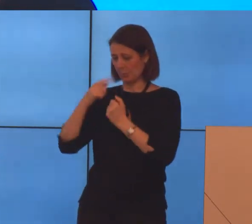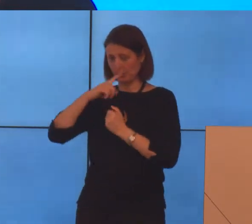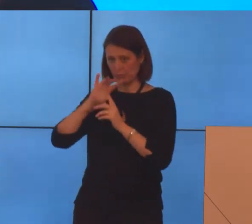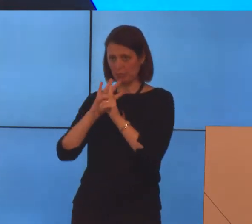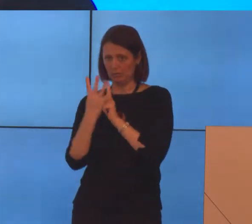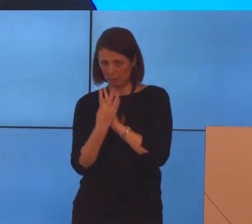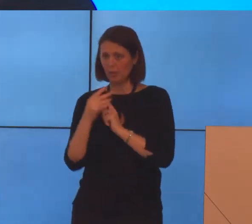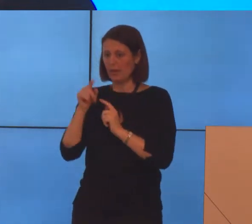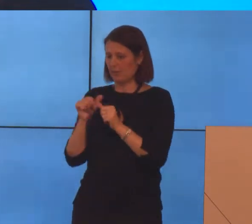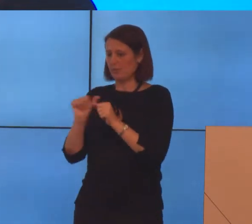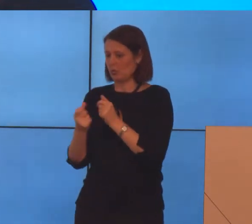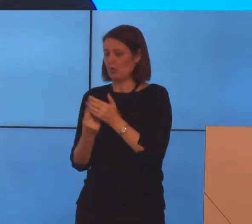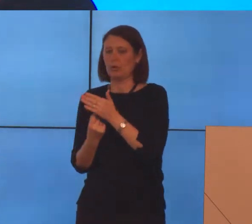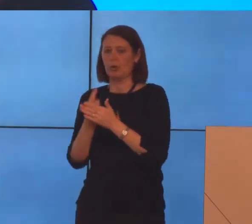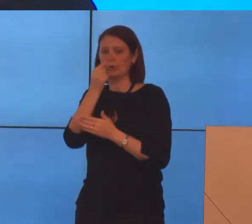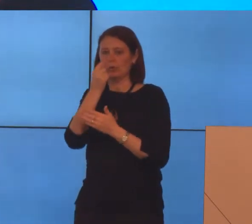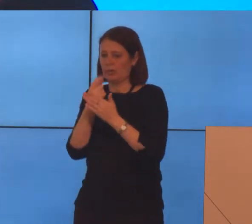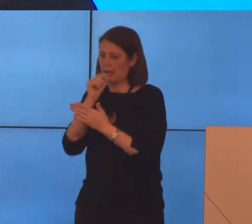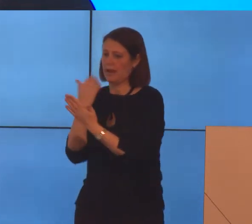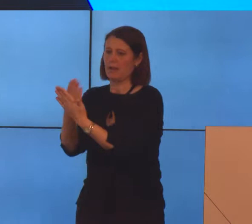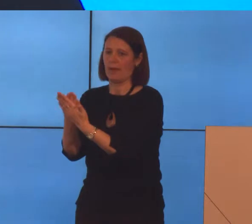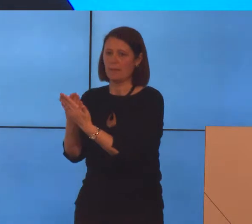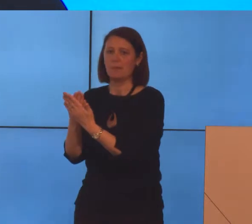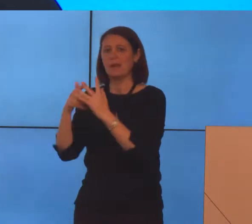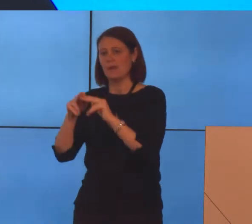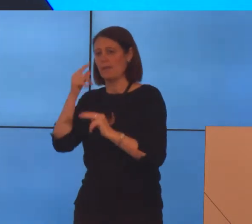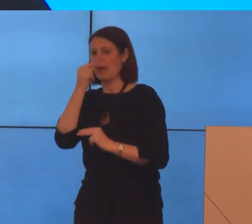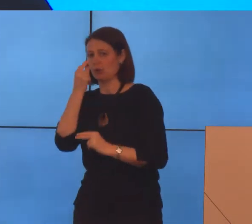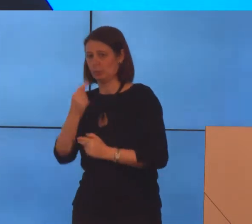best chance of making a successful claim if they're eligible.